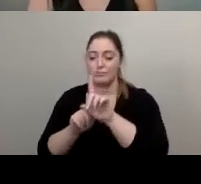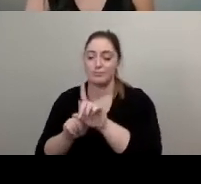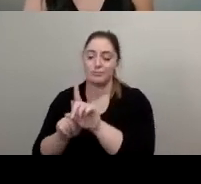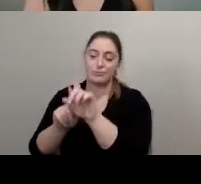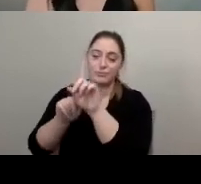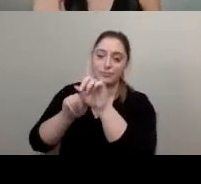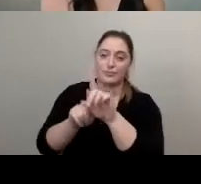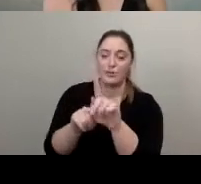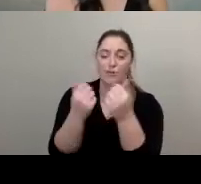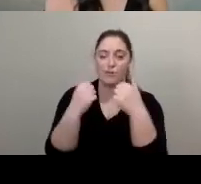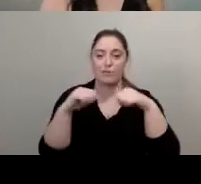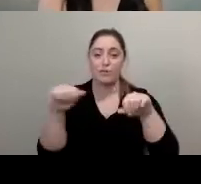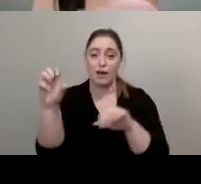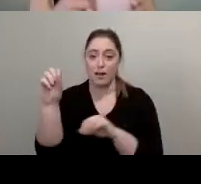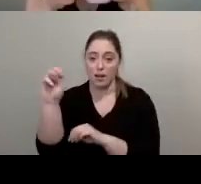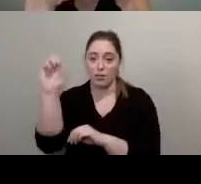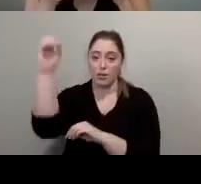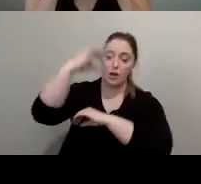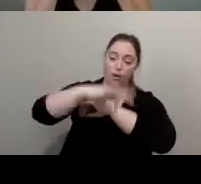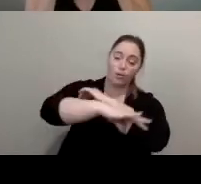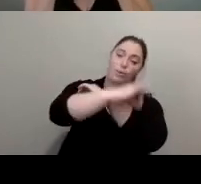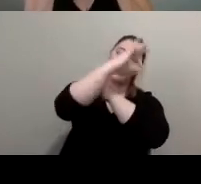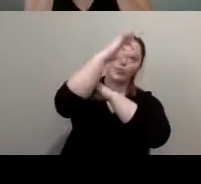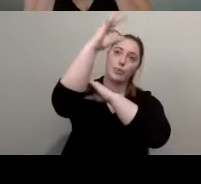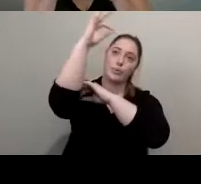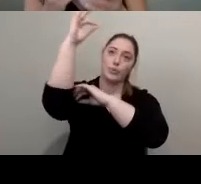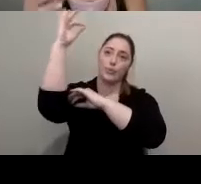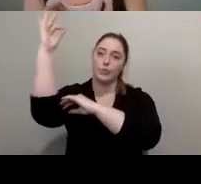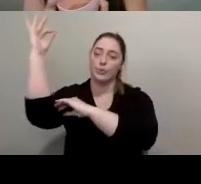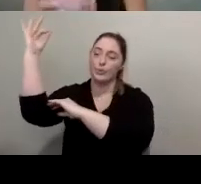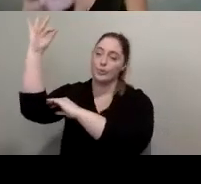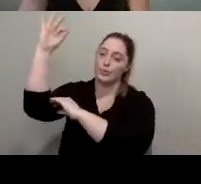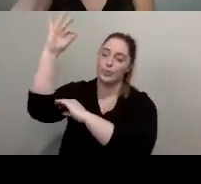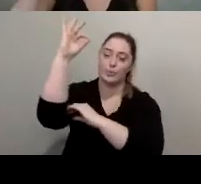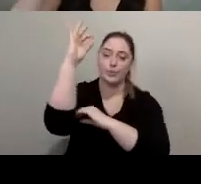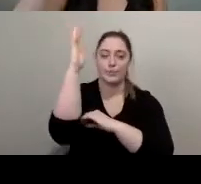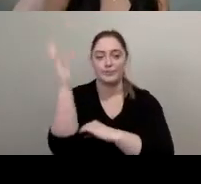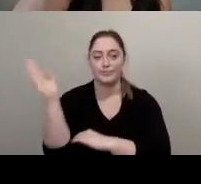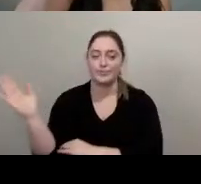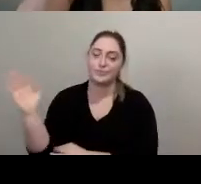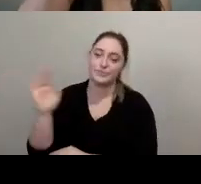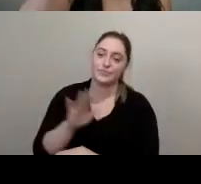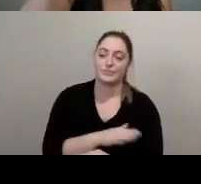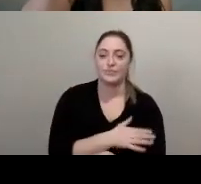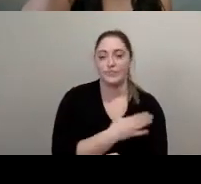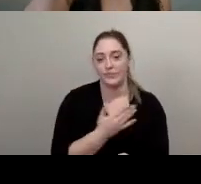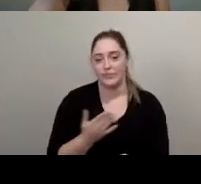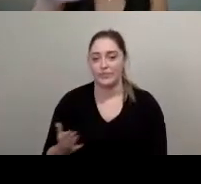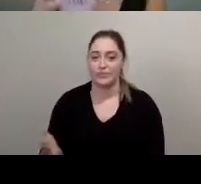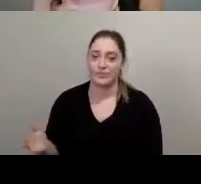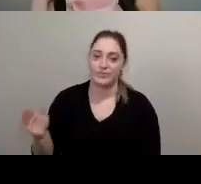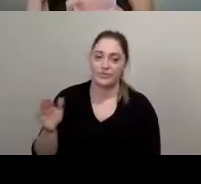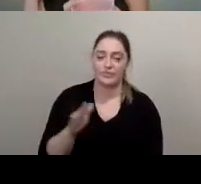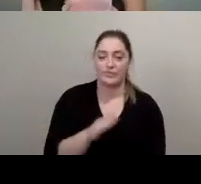by the moon, rise years like a police floodlight in the